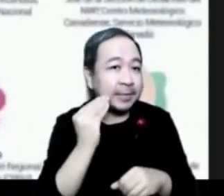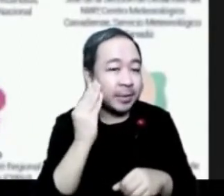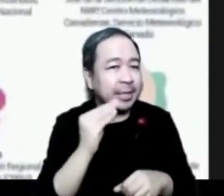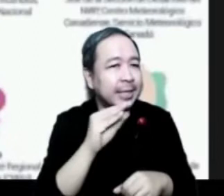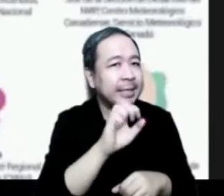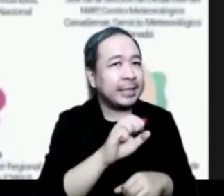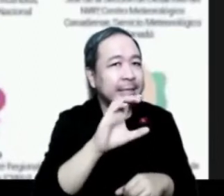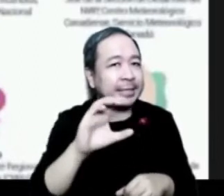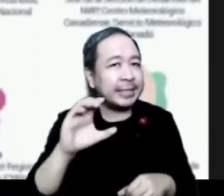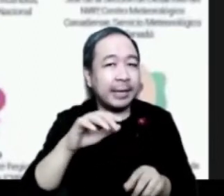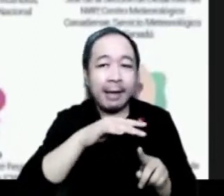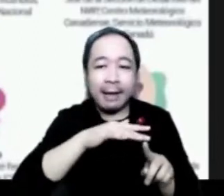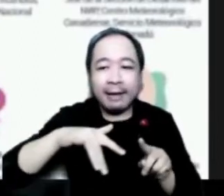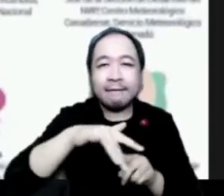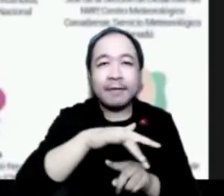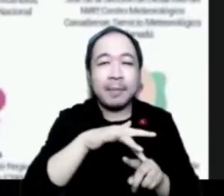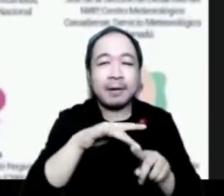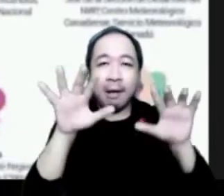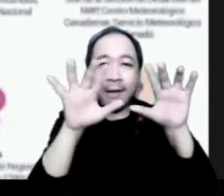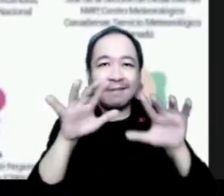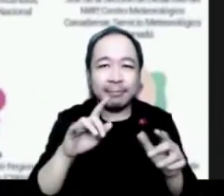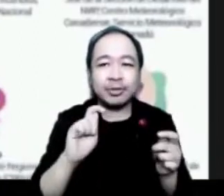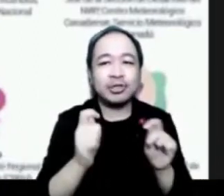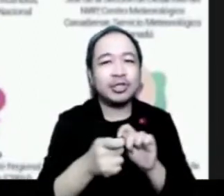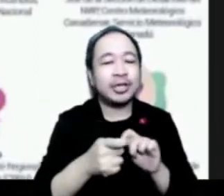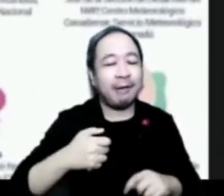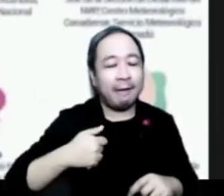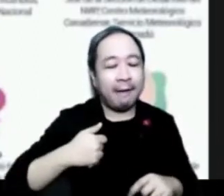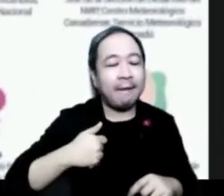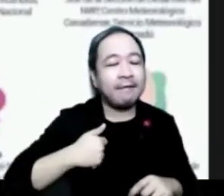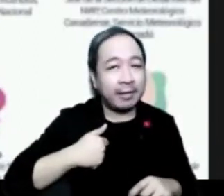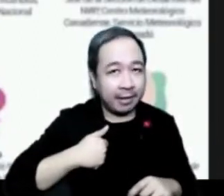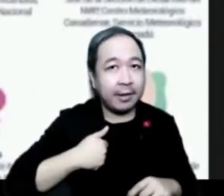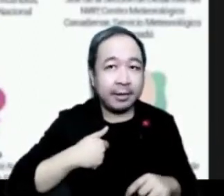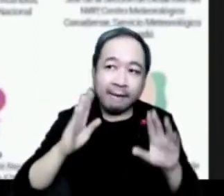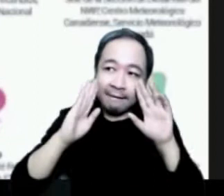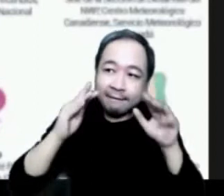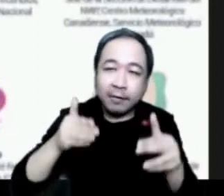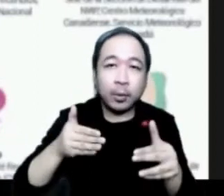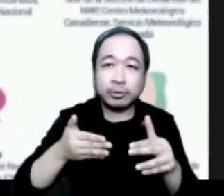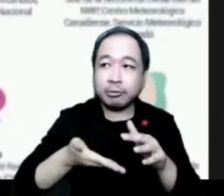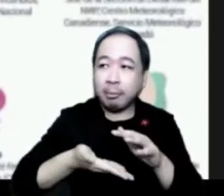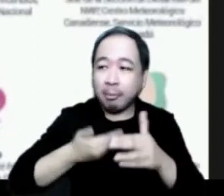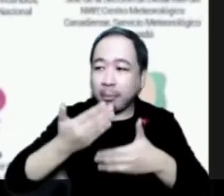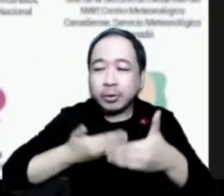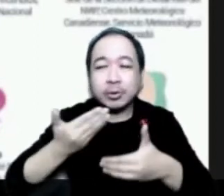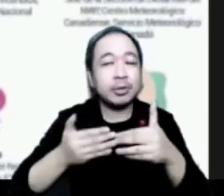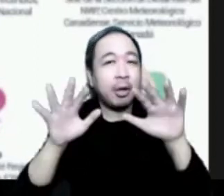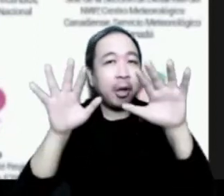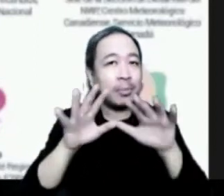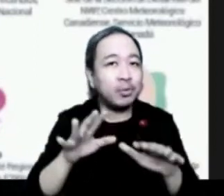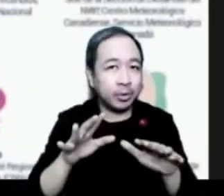Climate Change Canada, working primarily in the areas of operational meteorology, user engagement, and project leadership.